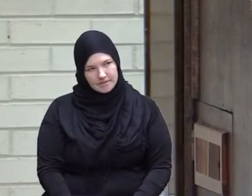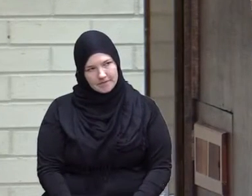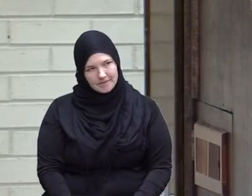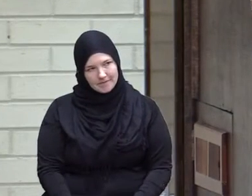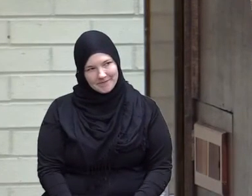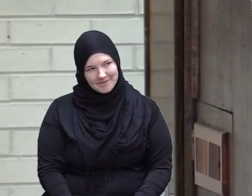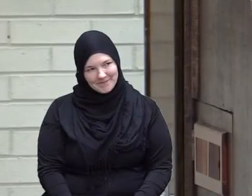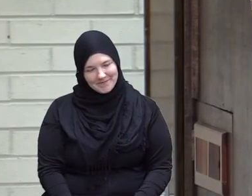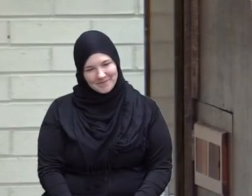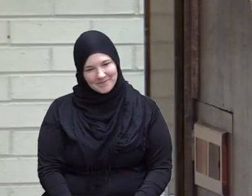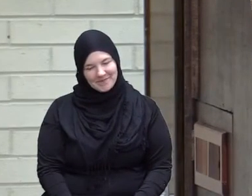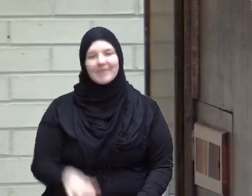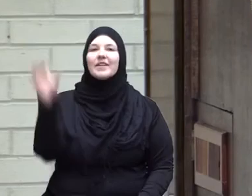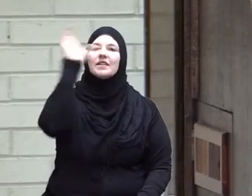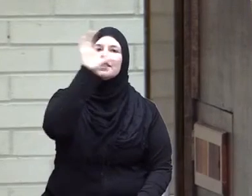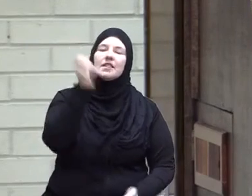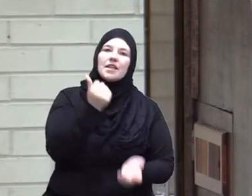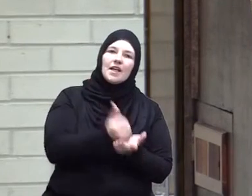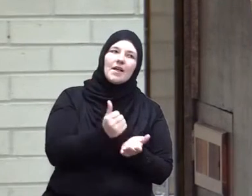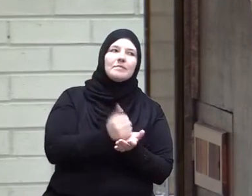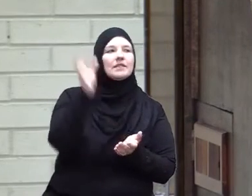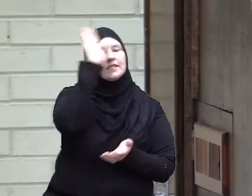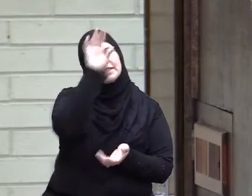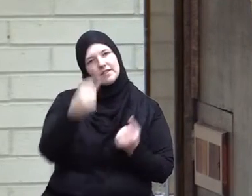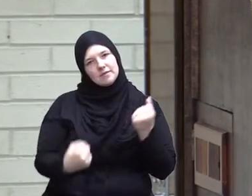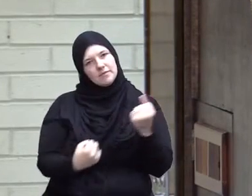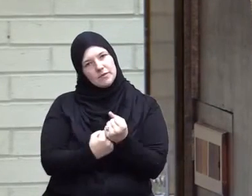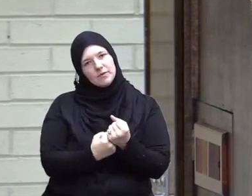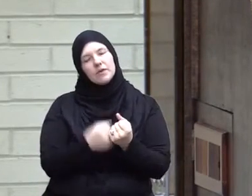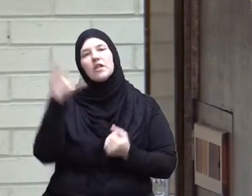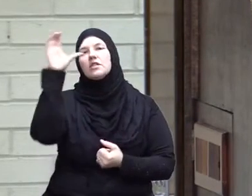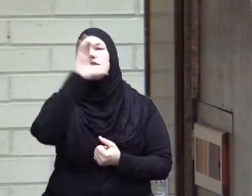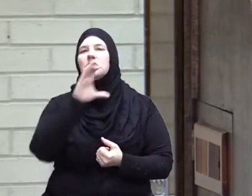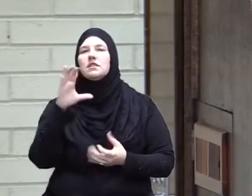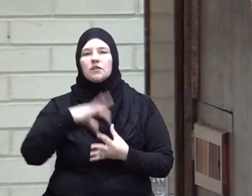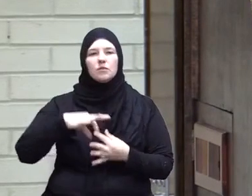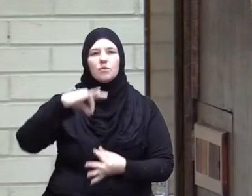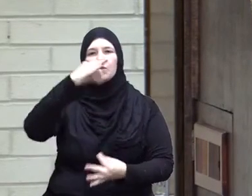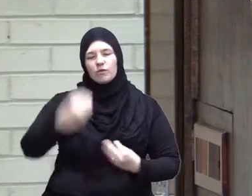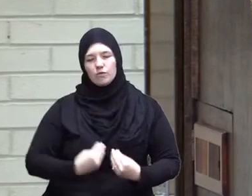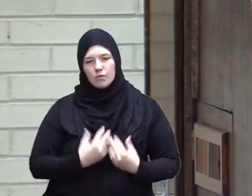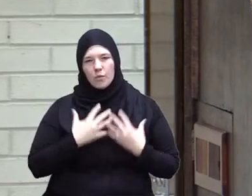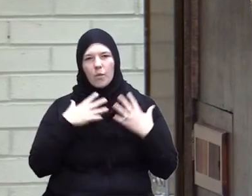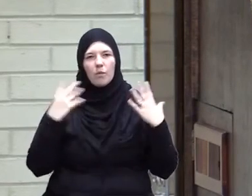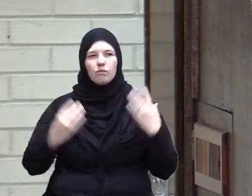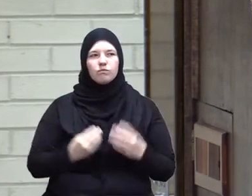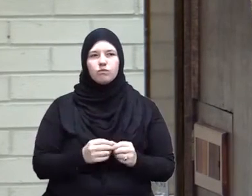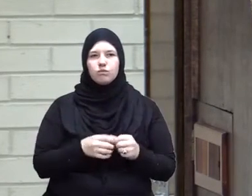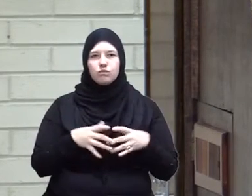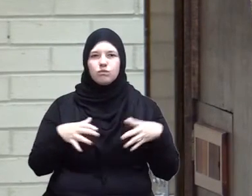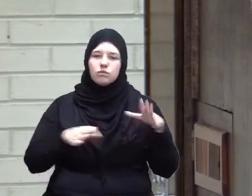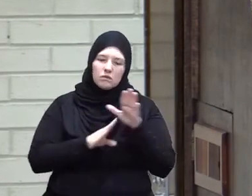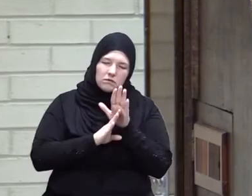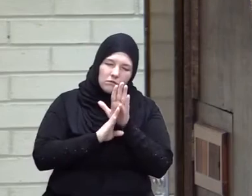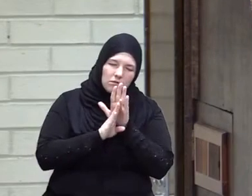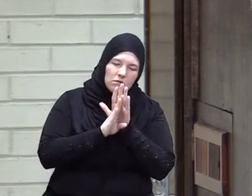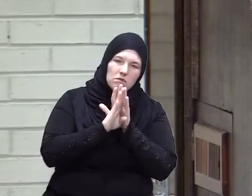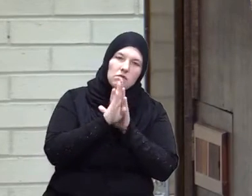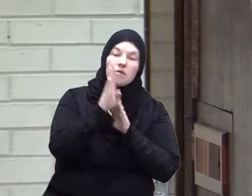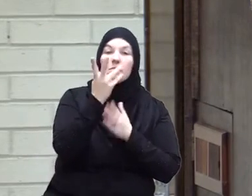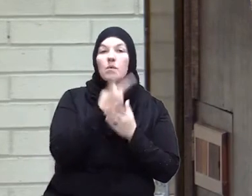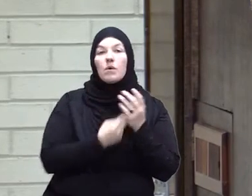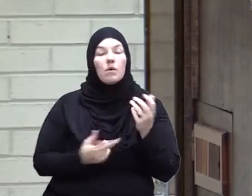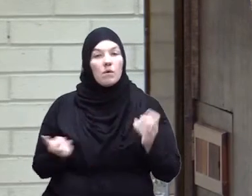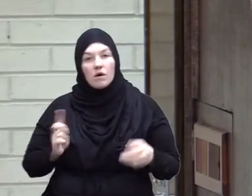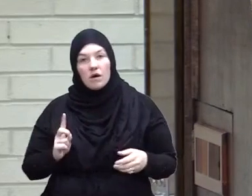seek help and seek support seek spiritual growth and spiritual development both in